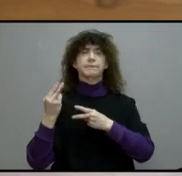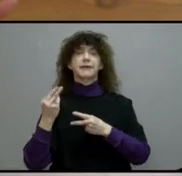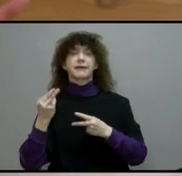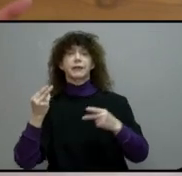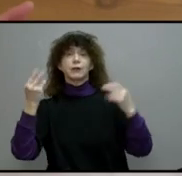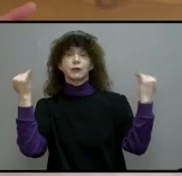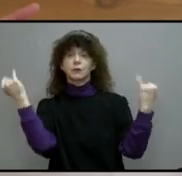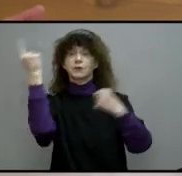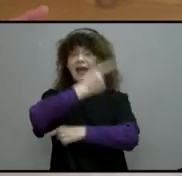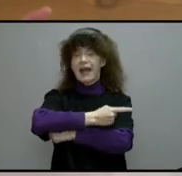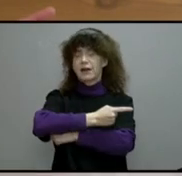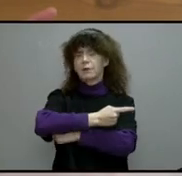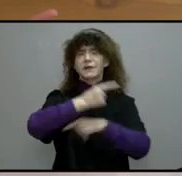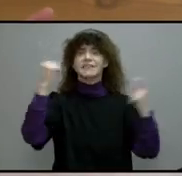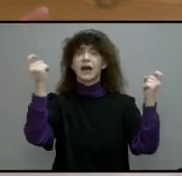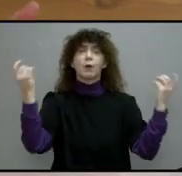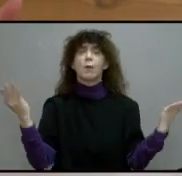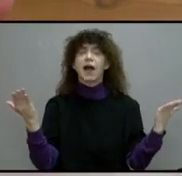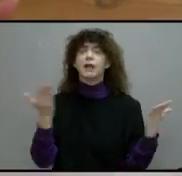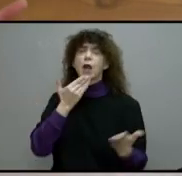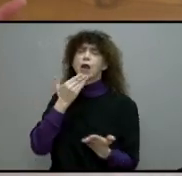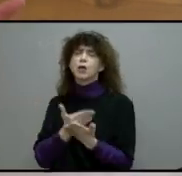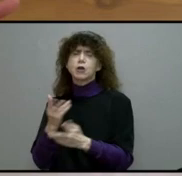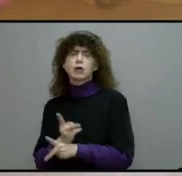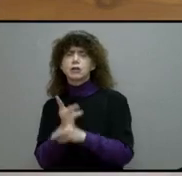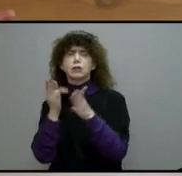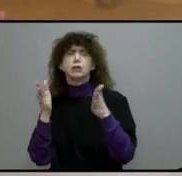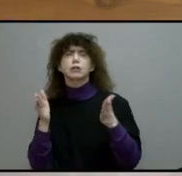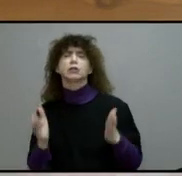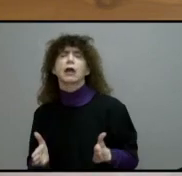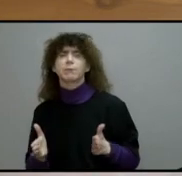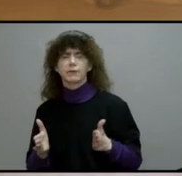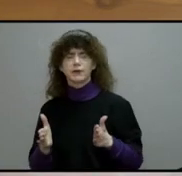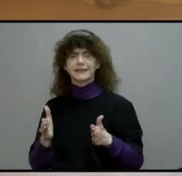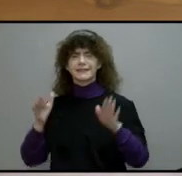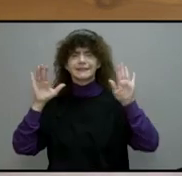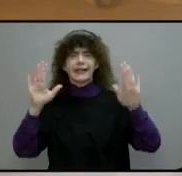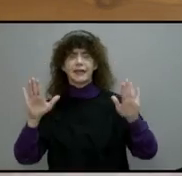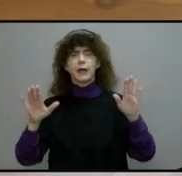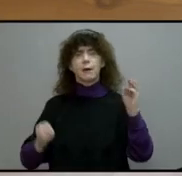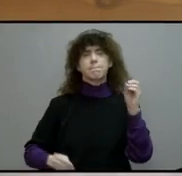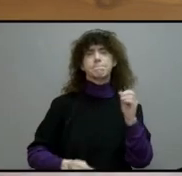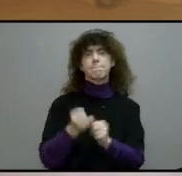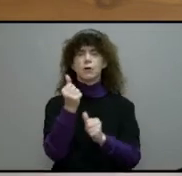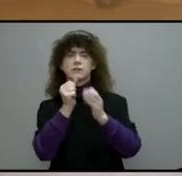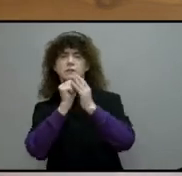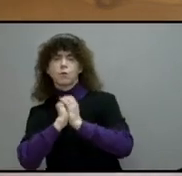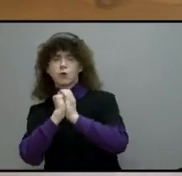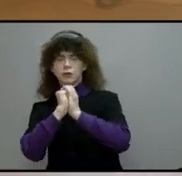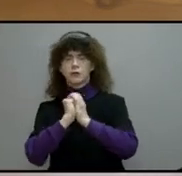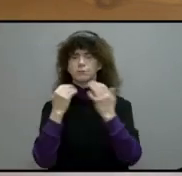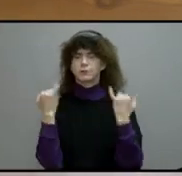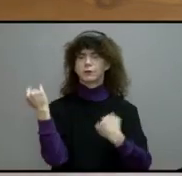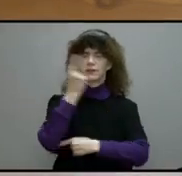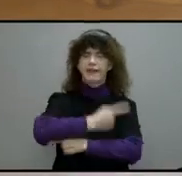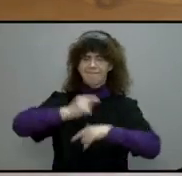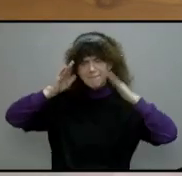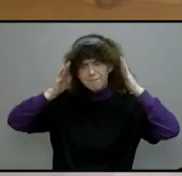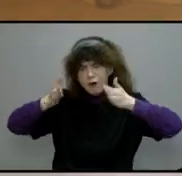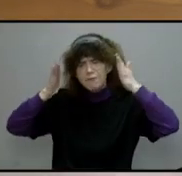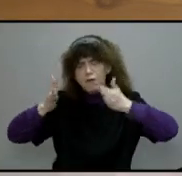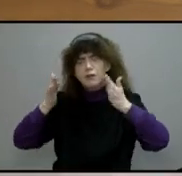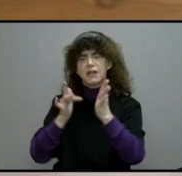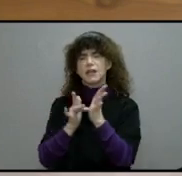Good Shepherd Sunday. Most all the pieces of our worship this morning is point to Jesus as the Good Shepherd.